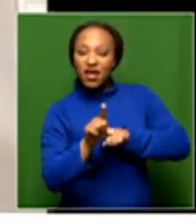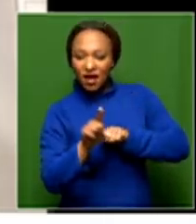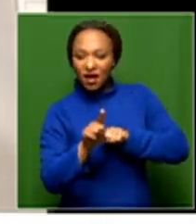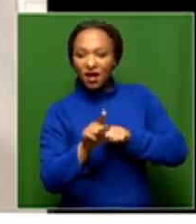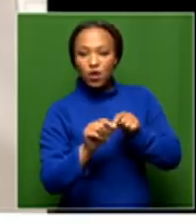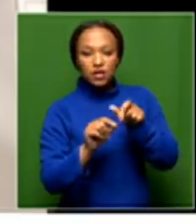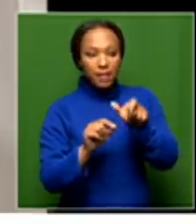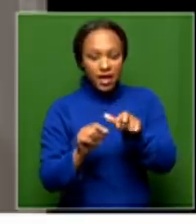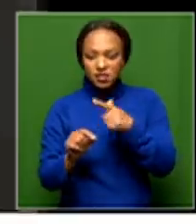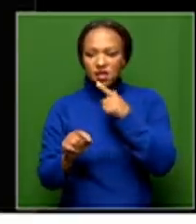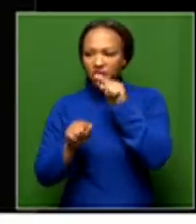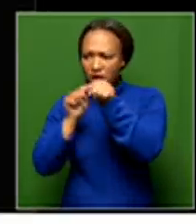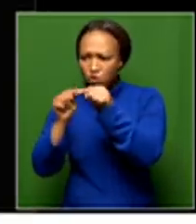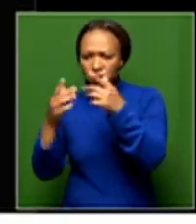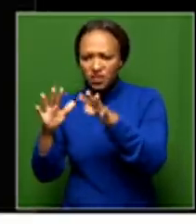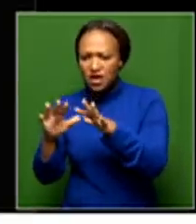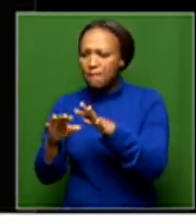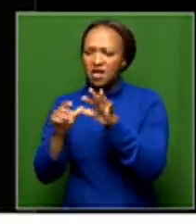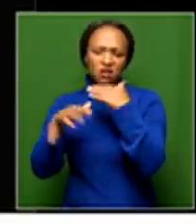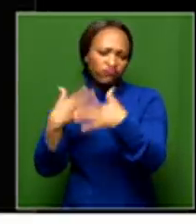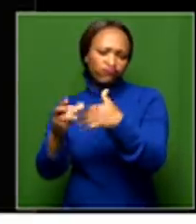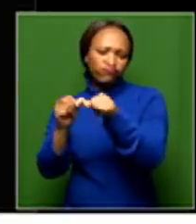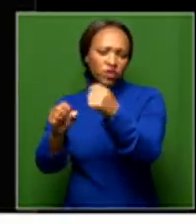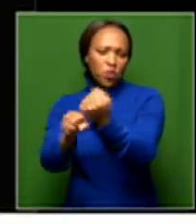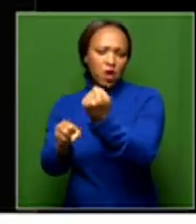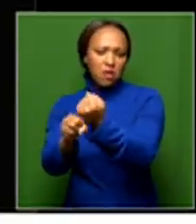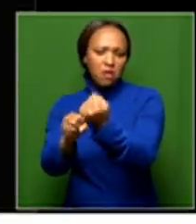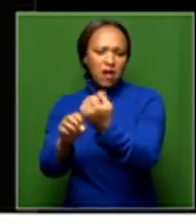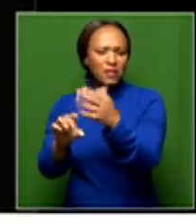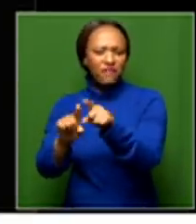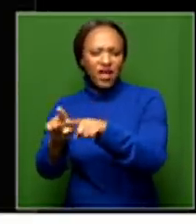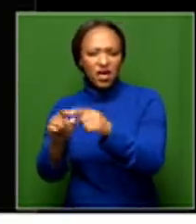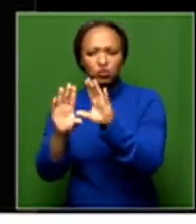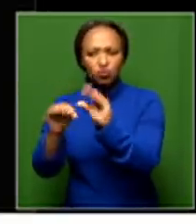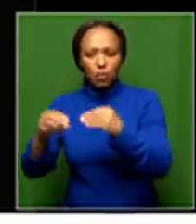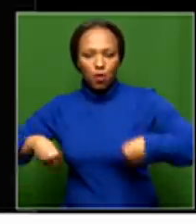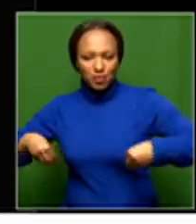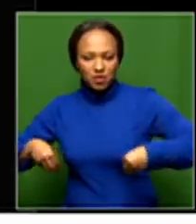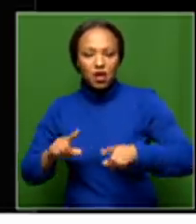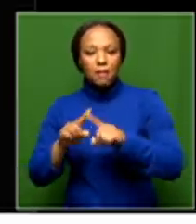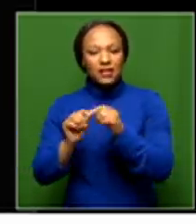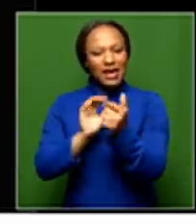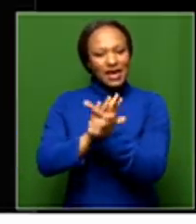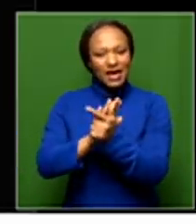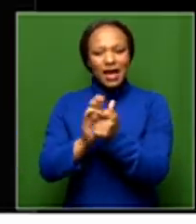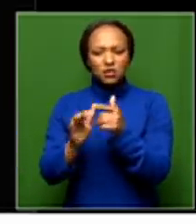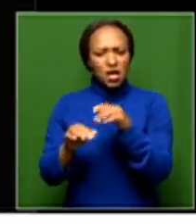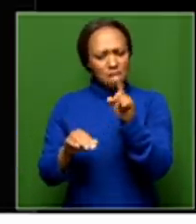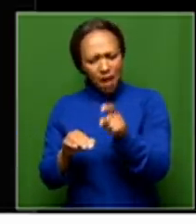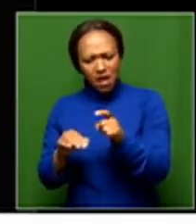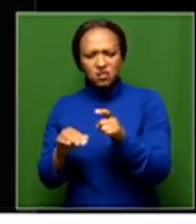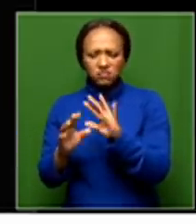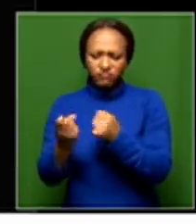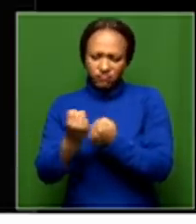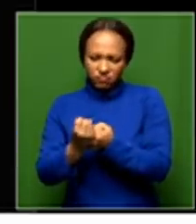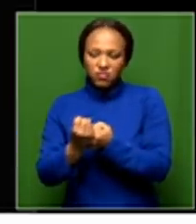deal with political issues, and in fact overly emphasizing the legal processes to their comfort,